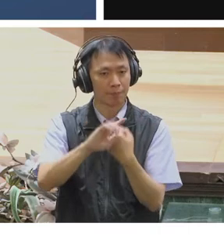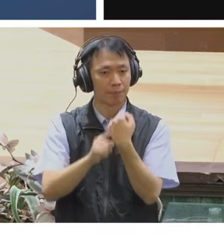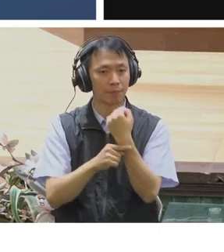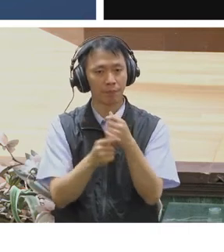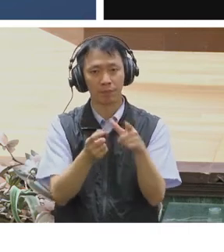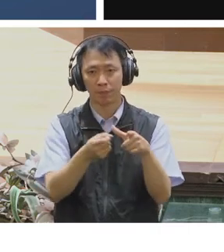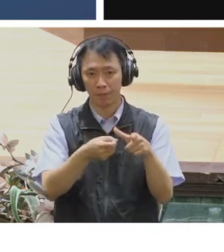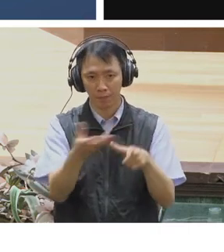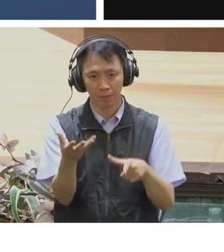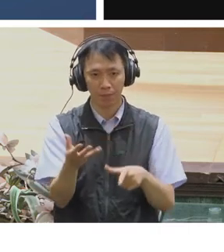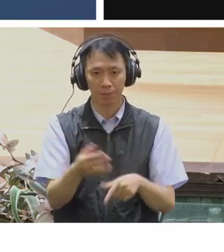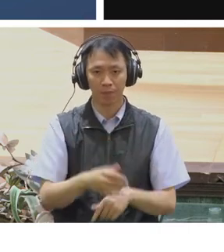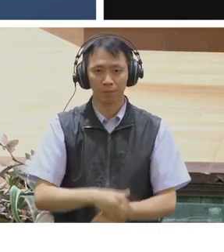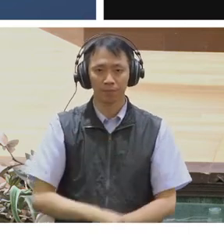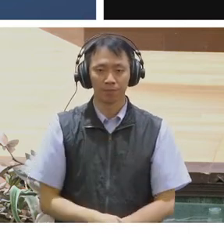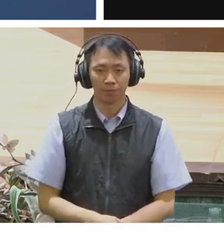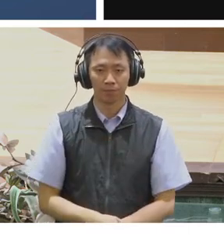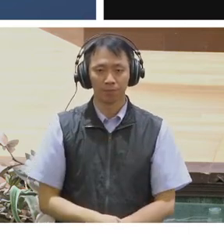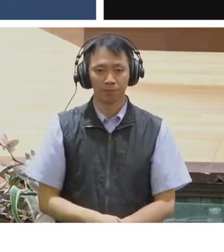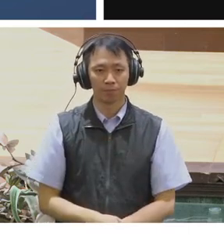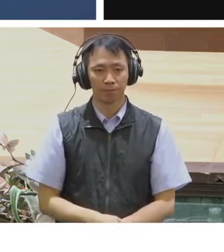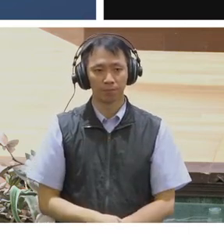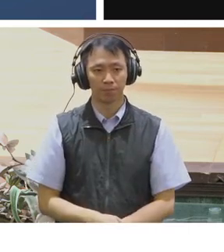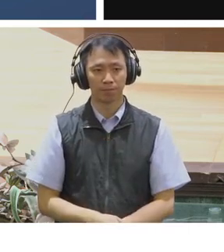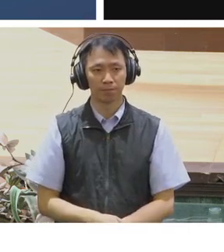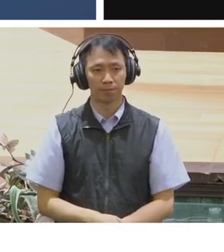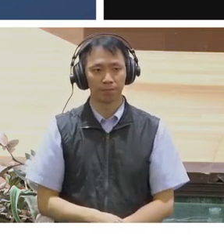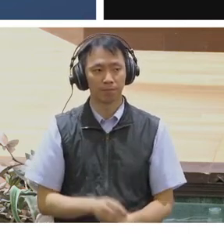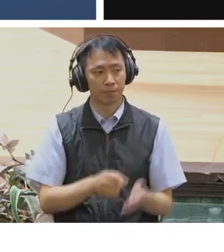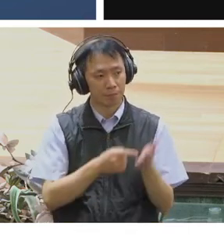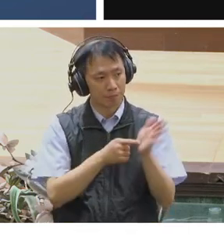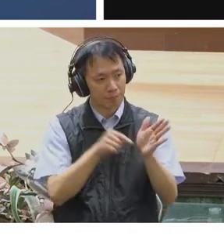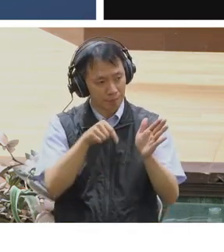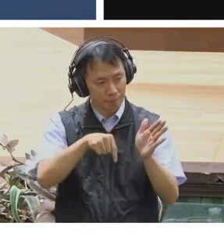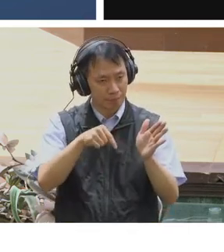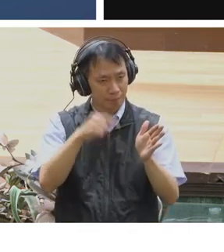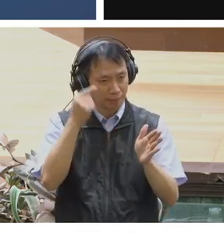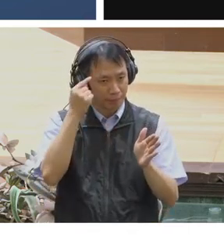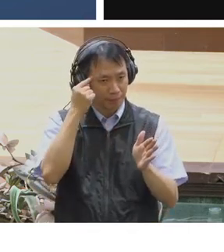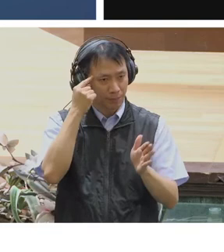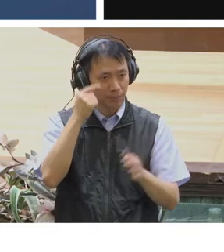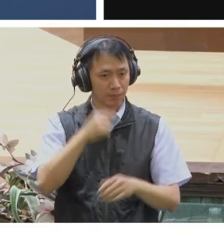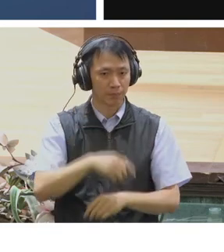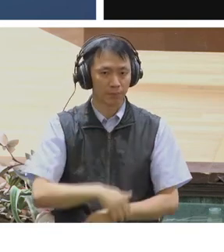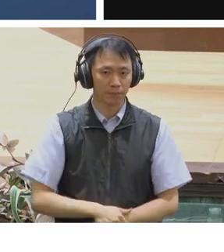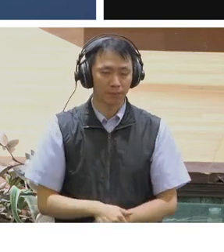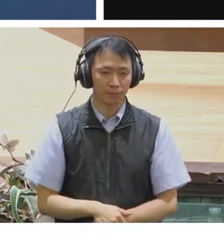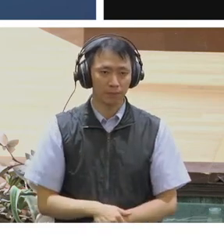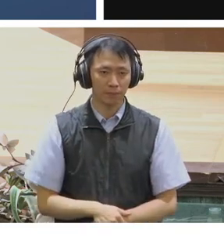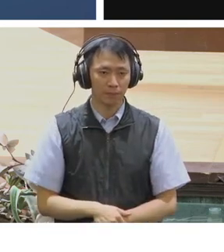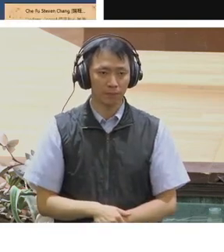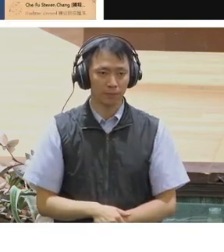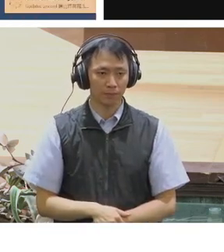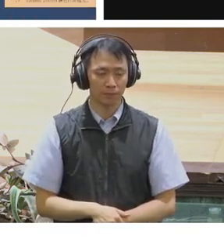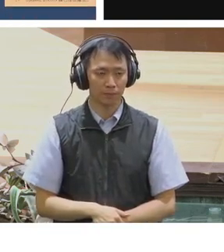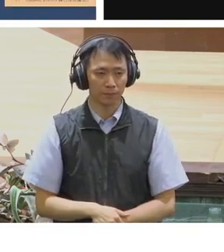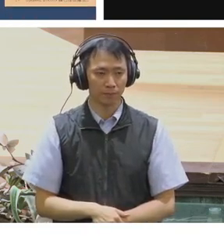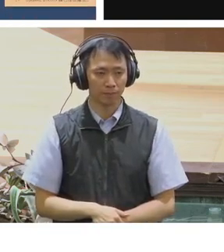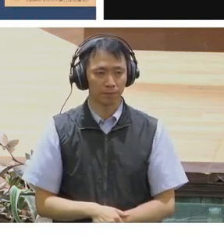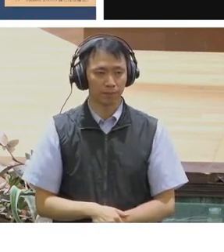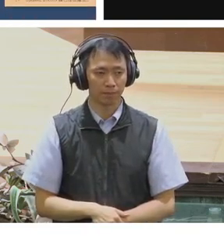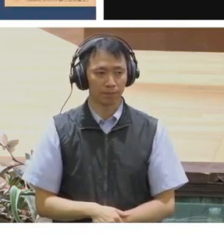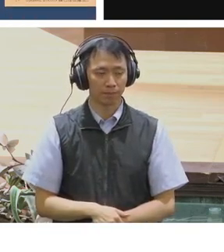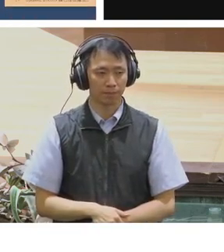rather than, rather than just handing the public instead of rock music or jazz music left or right.